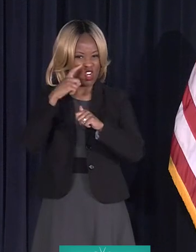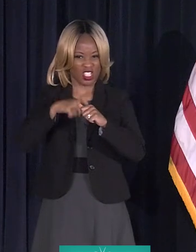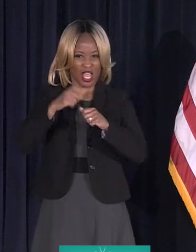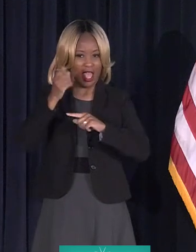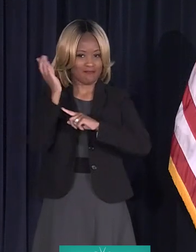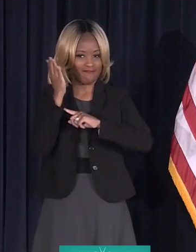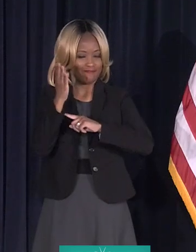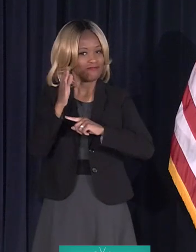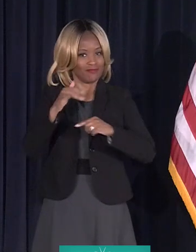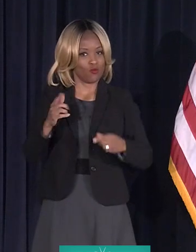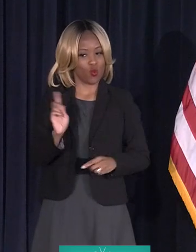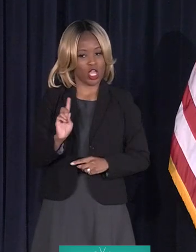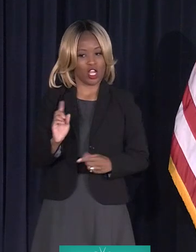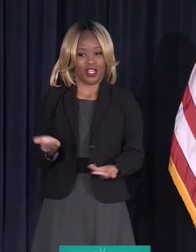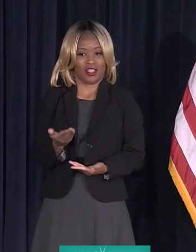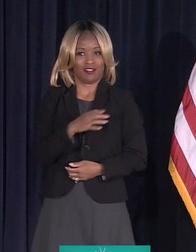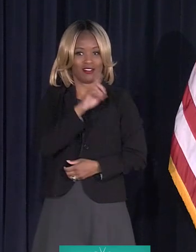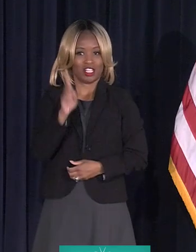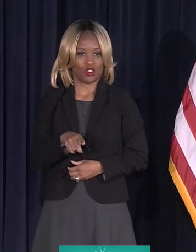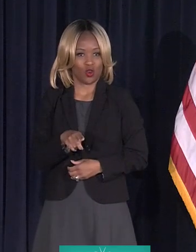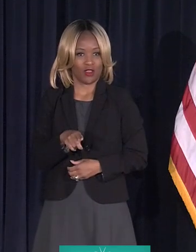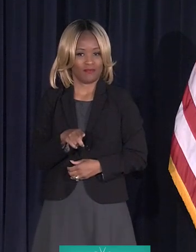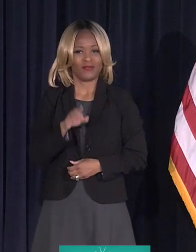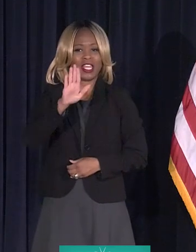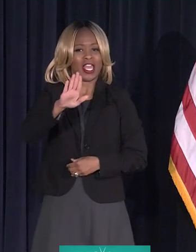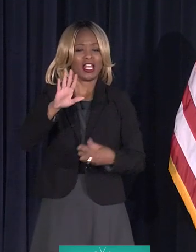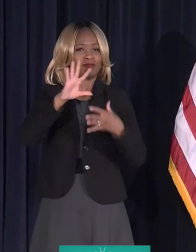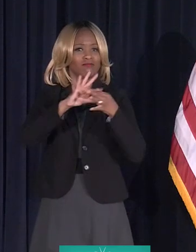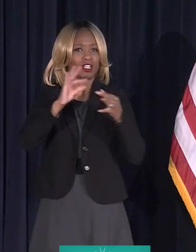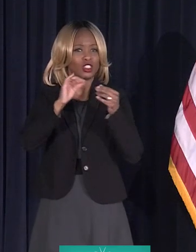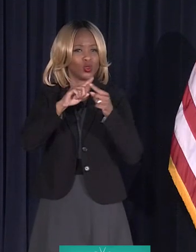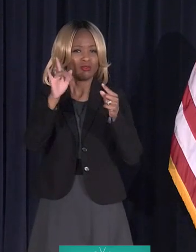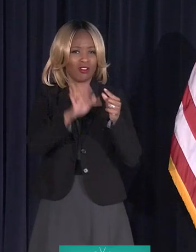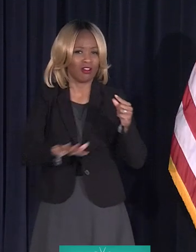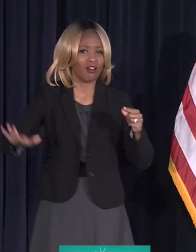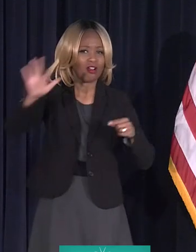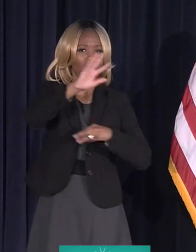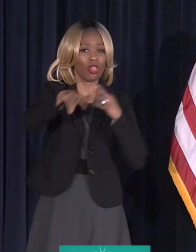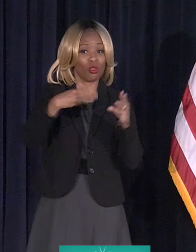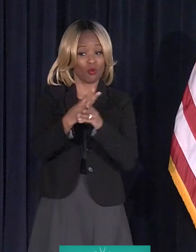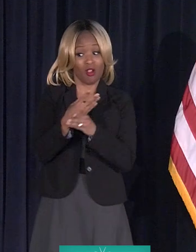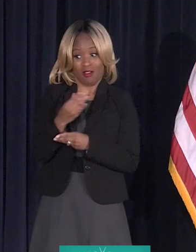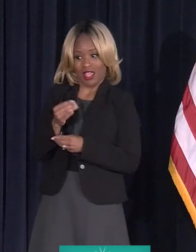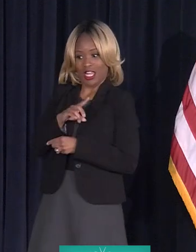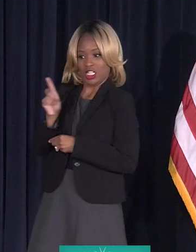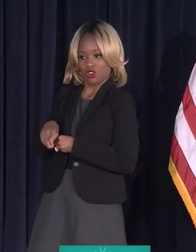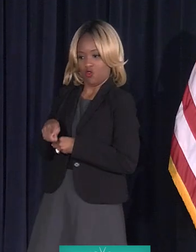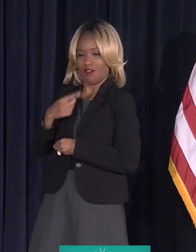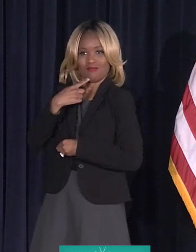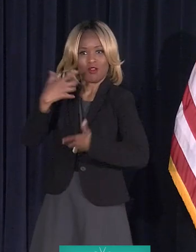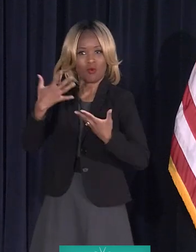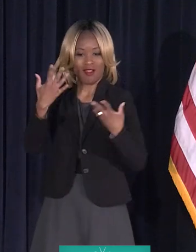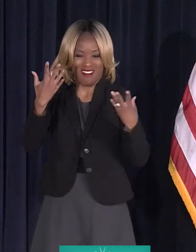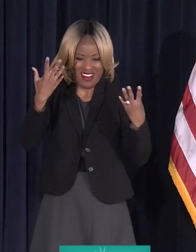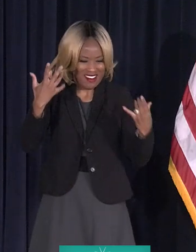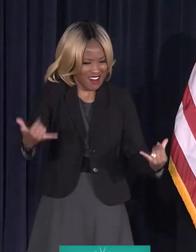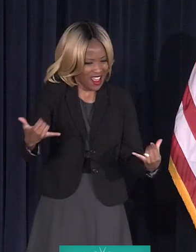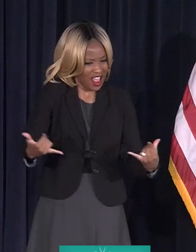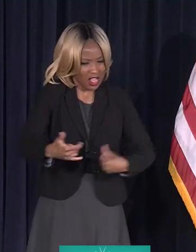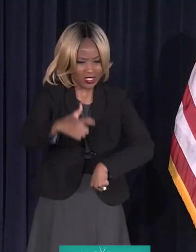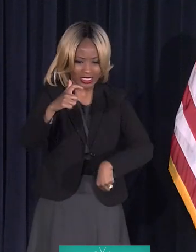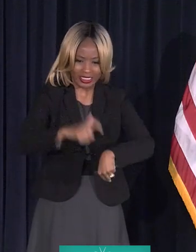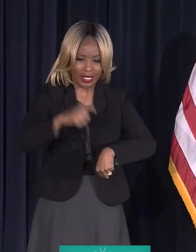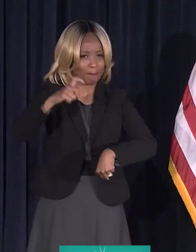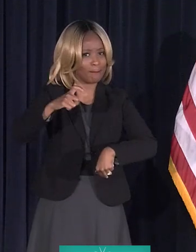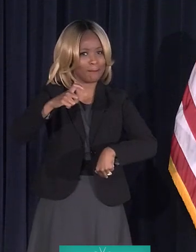Dr. King's message to the nation and to Detroit was that now is the time. Not tomorrow or